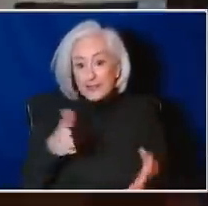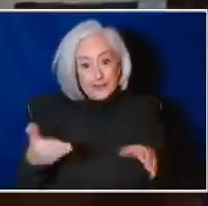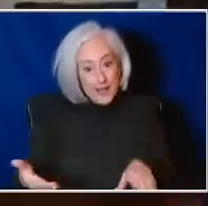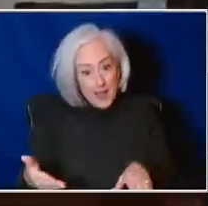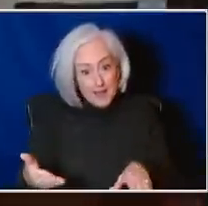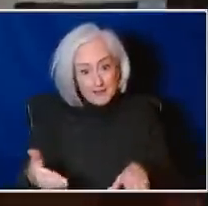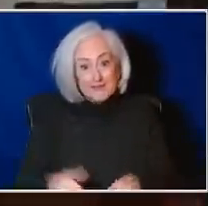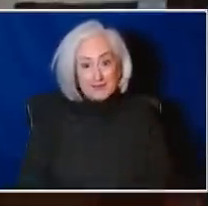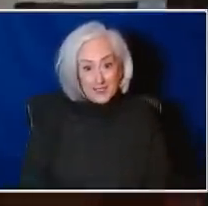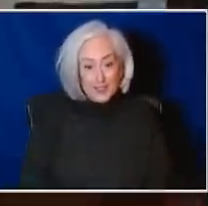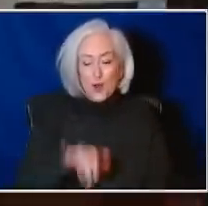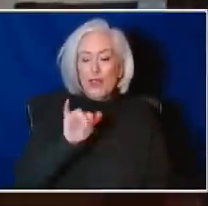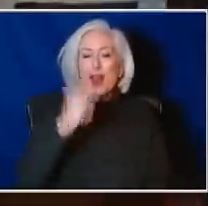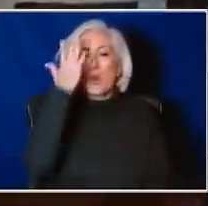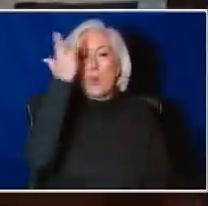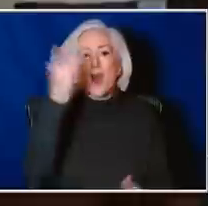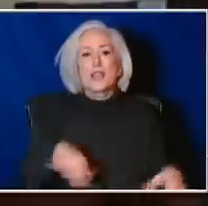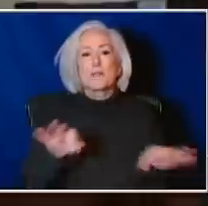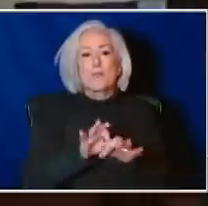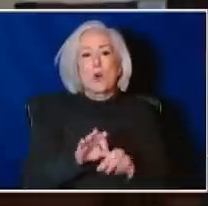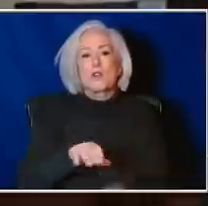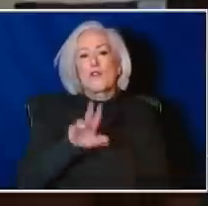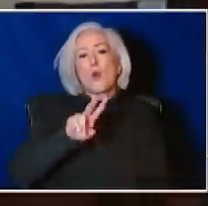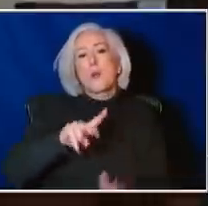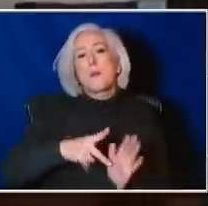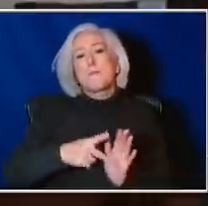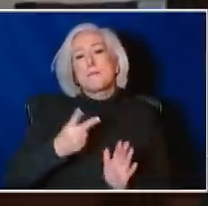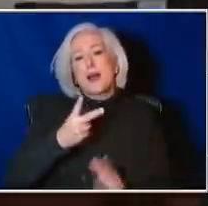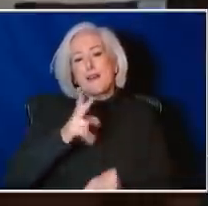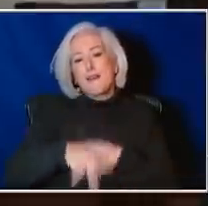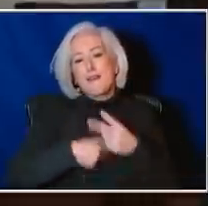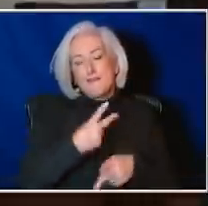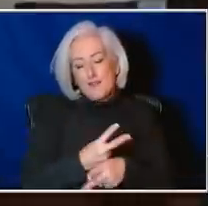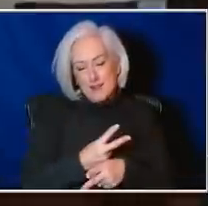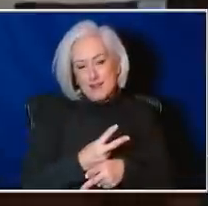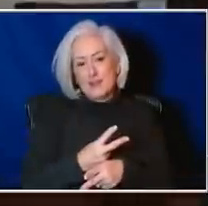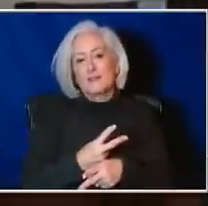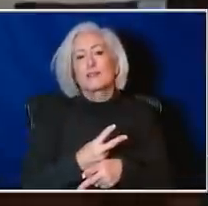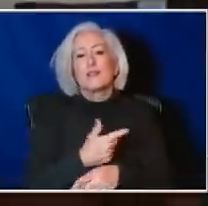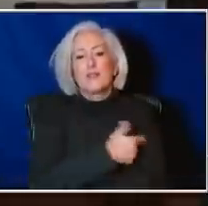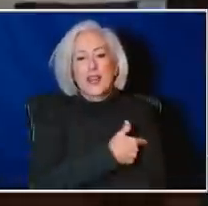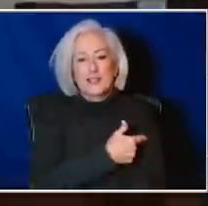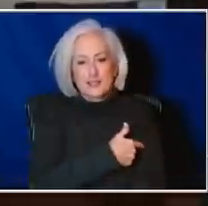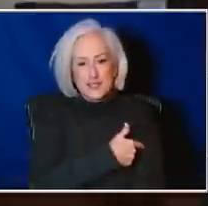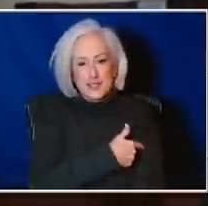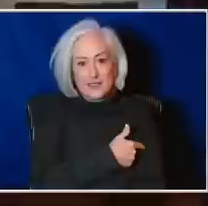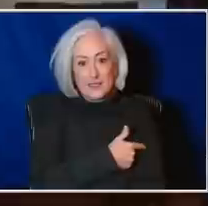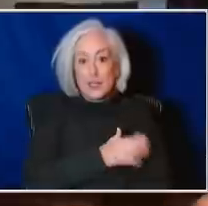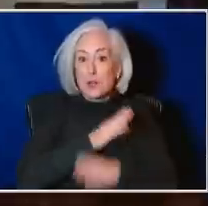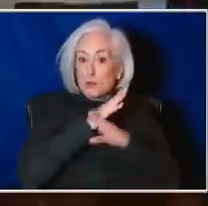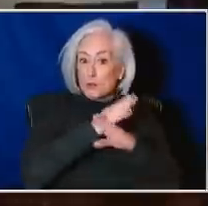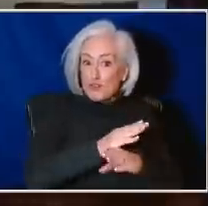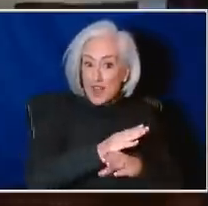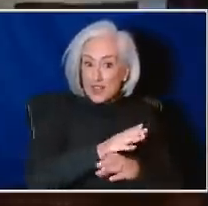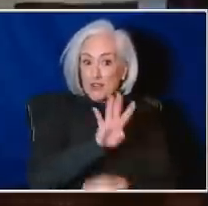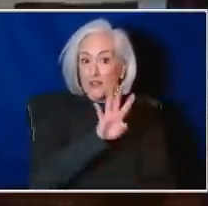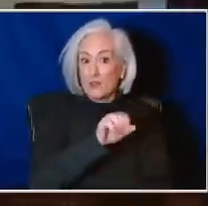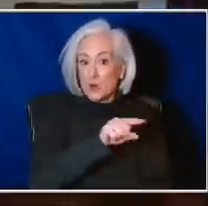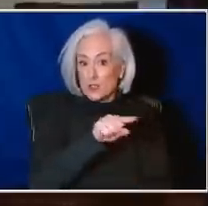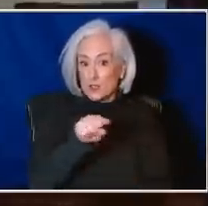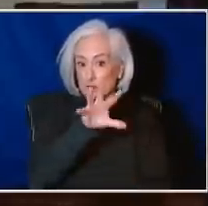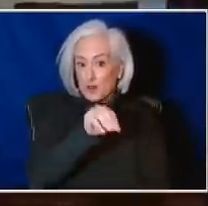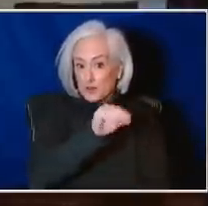vaccine. Does it prevent infection? Yes, but at a rate of about 40%, 50%. Does it prevent